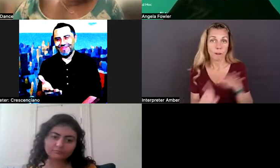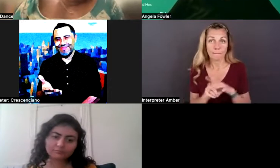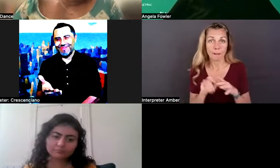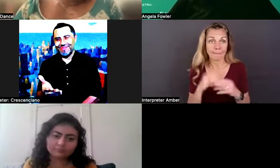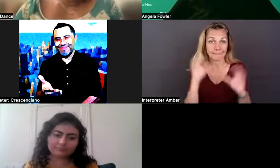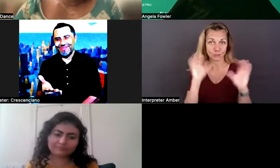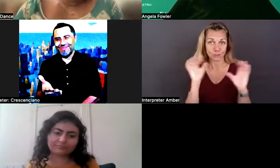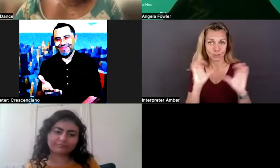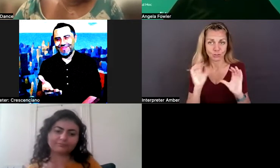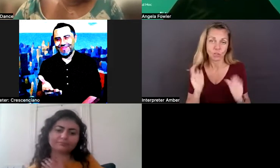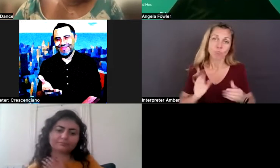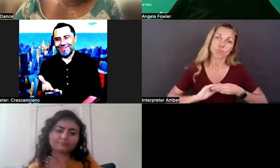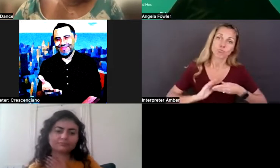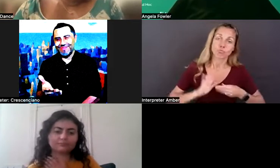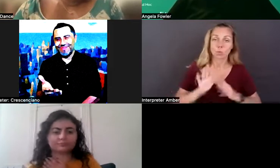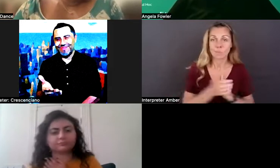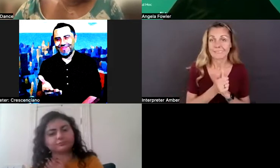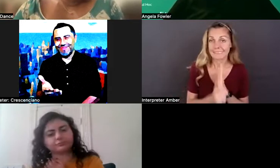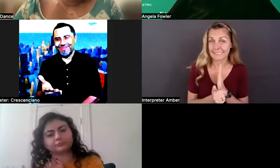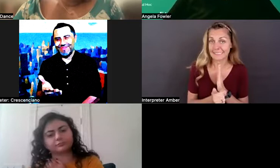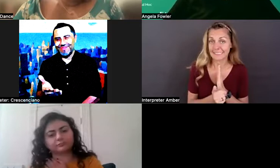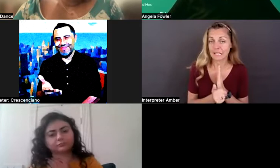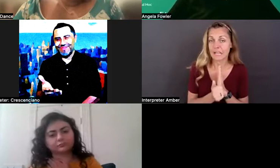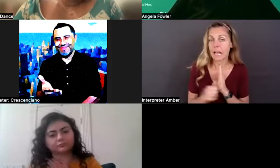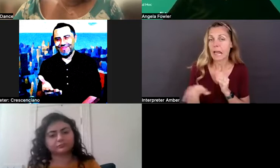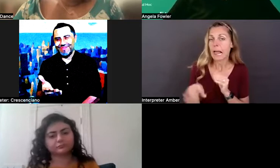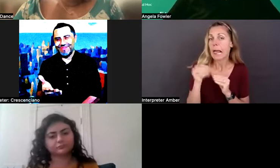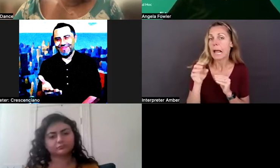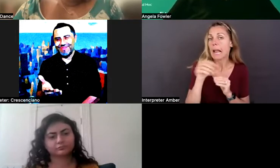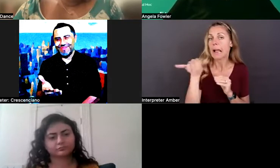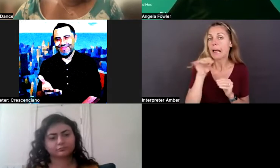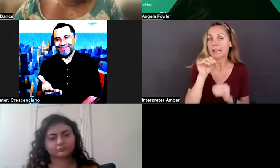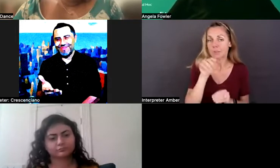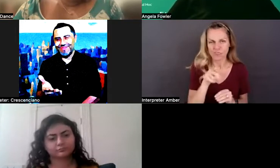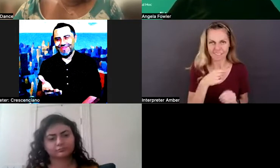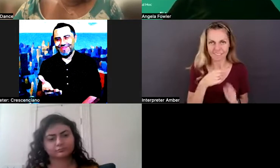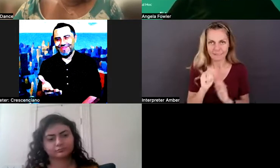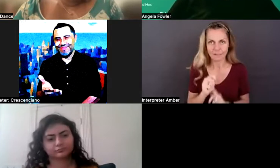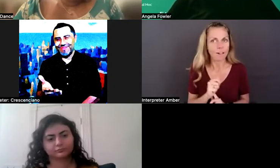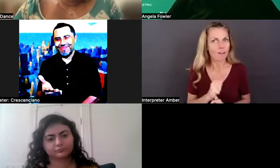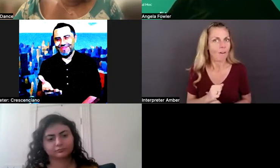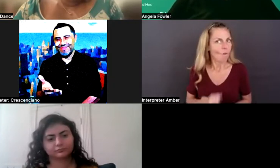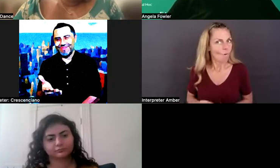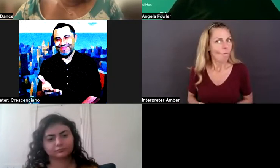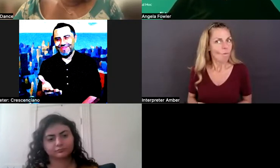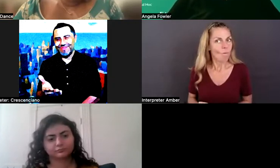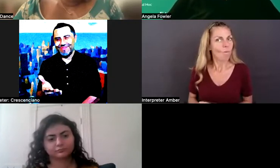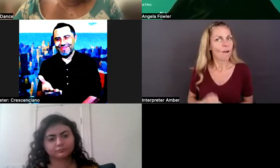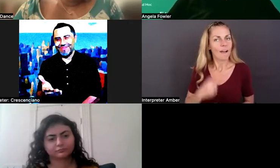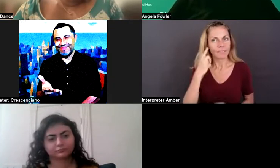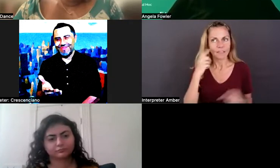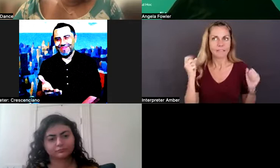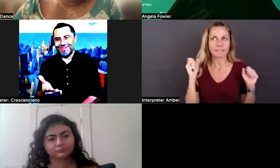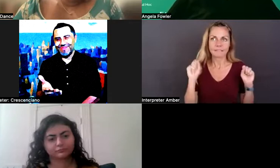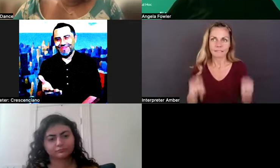talking about your skill, sprinkle on the fact that you have a disability. I think that can do a lot of things in